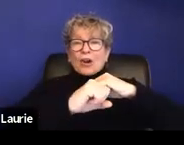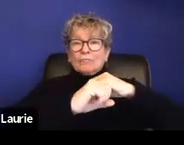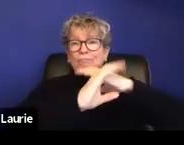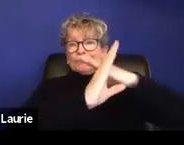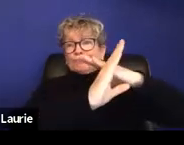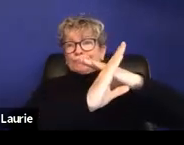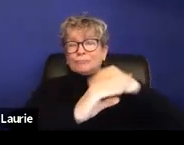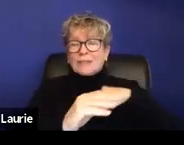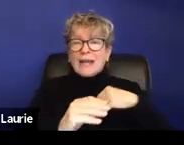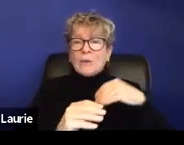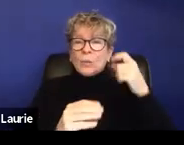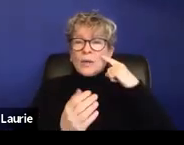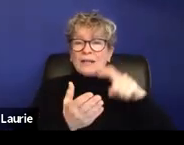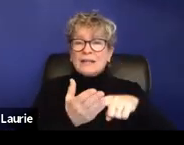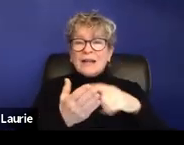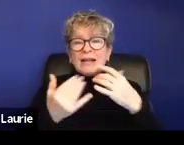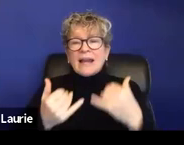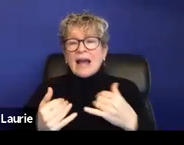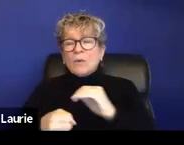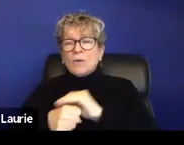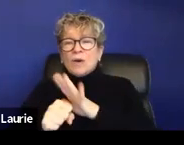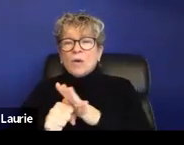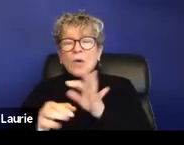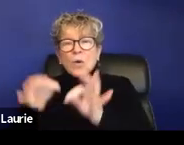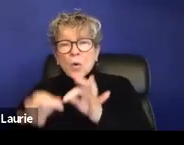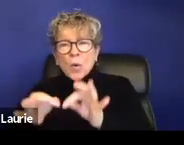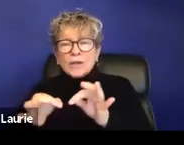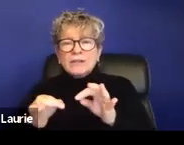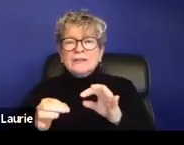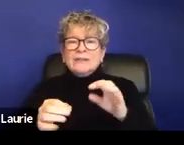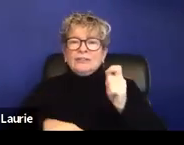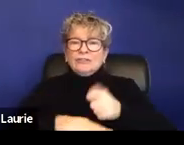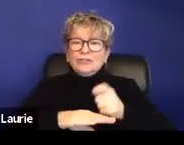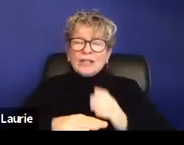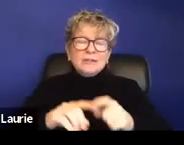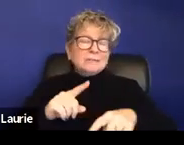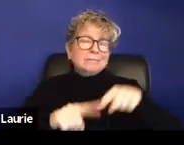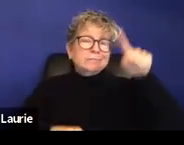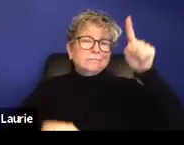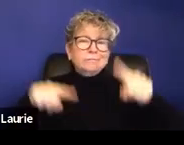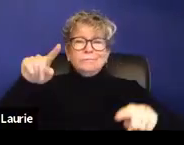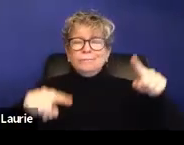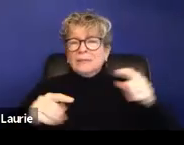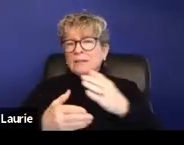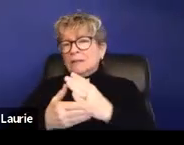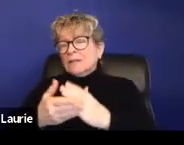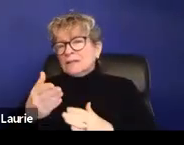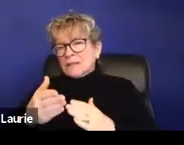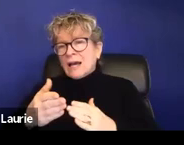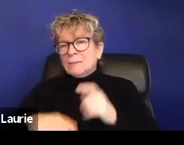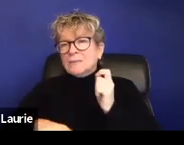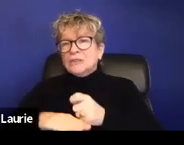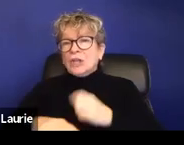COVID-19 courts and judges are being so inconsistent. Like we have some judges who are wanting to have hearings via zoom,